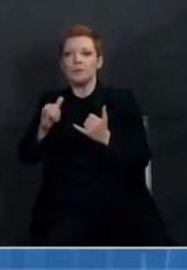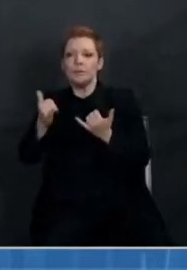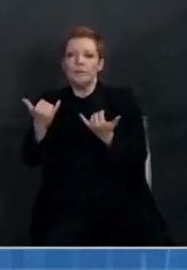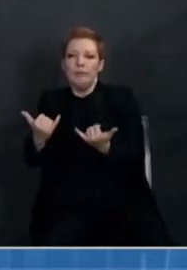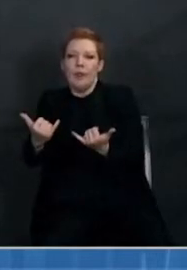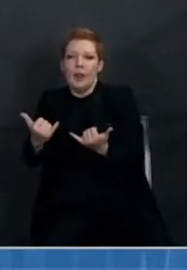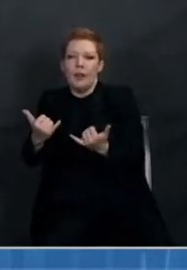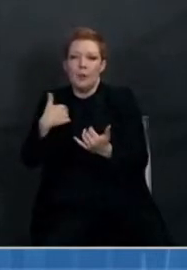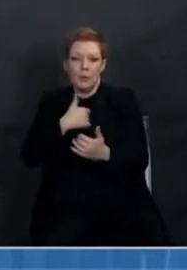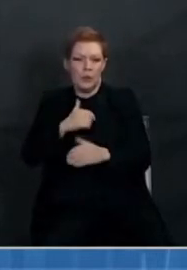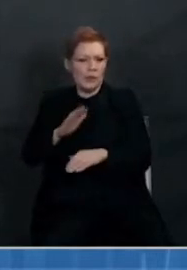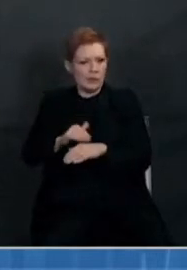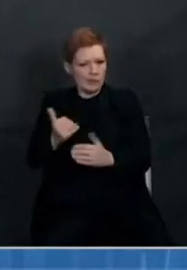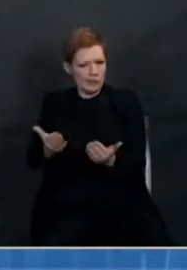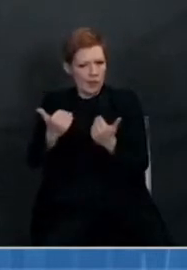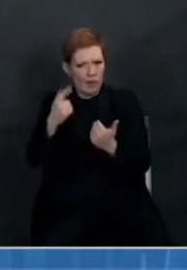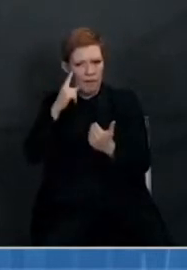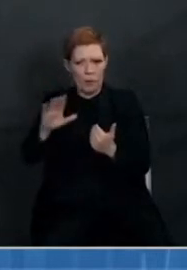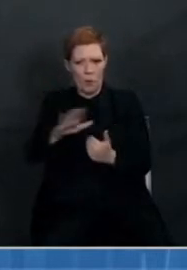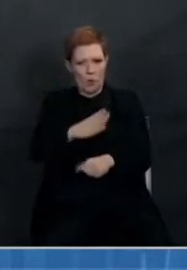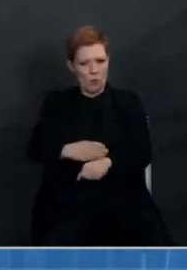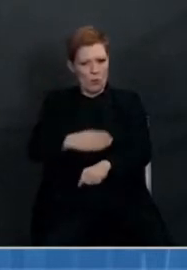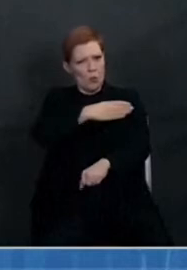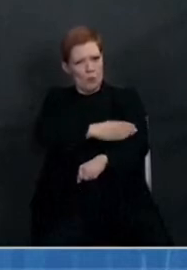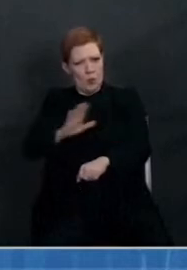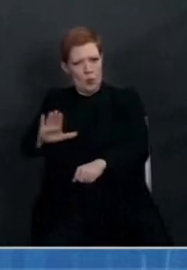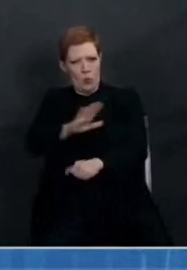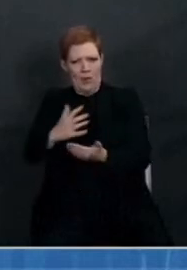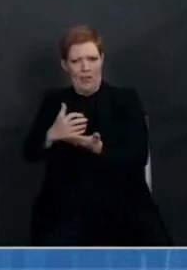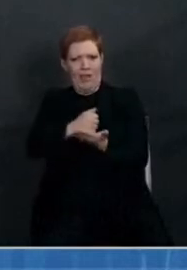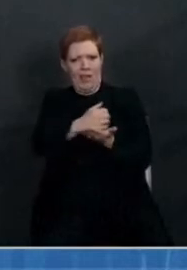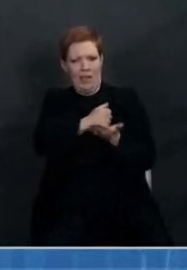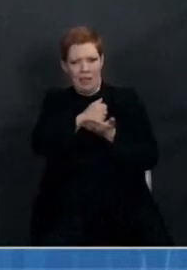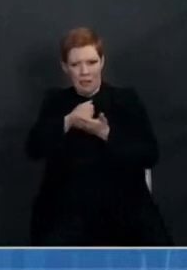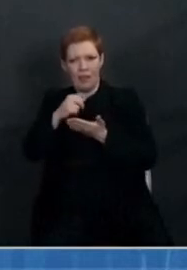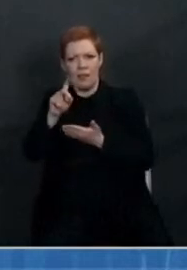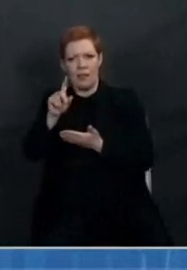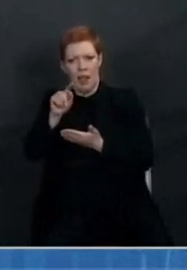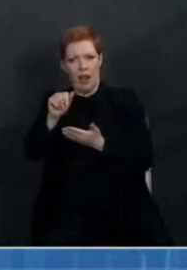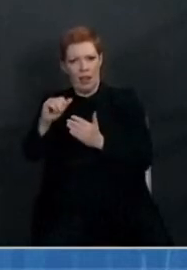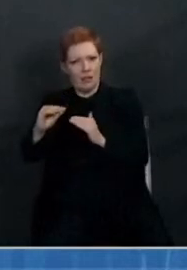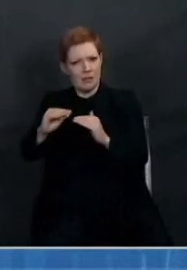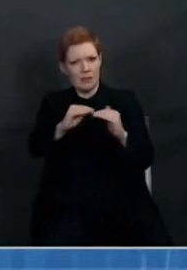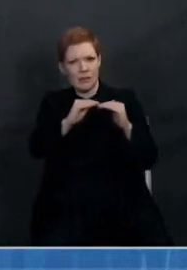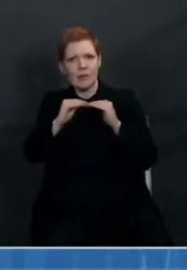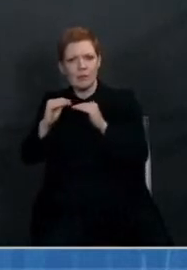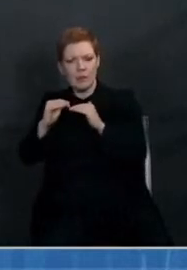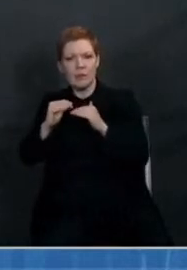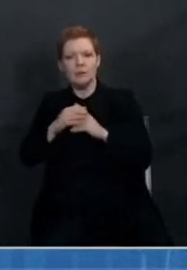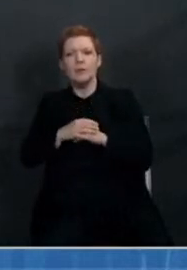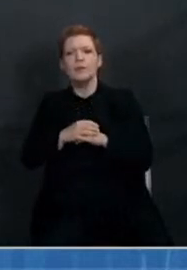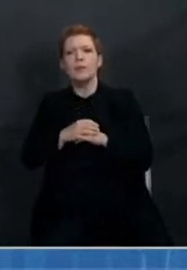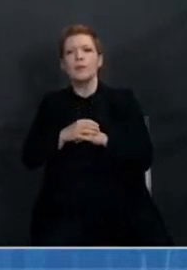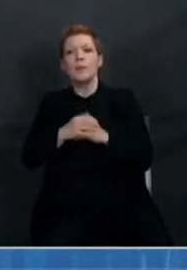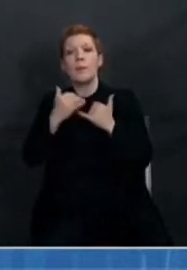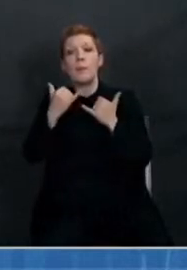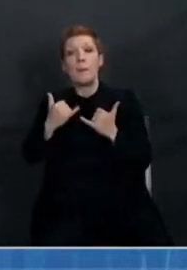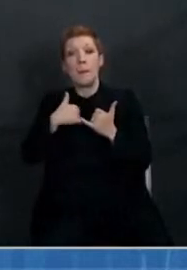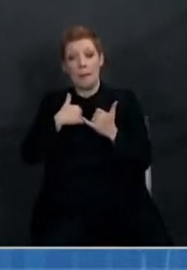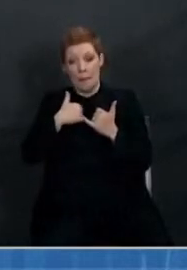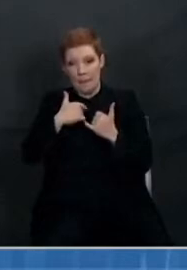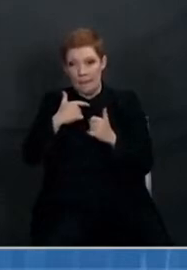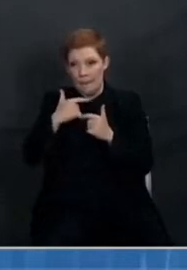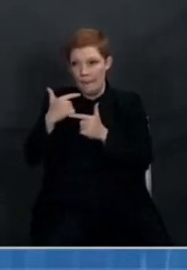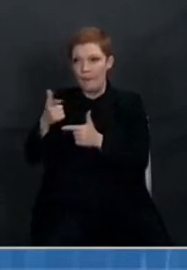on those hospitalization and mortality data from the great majority of our states and localities. So I want to turn now to our most